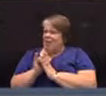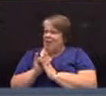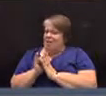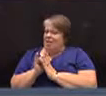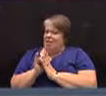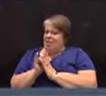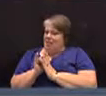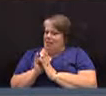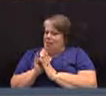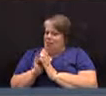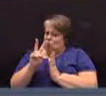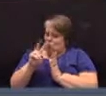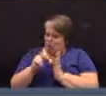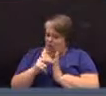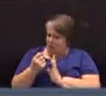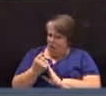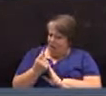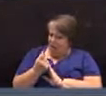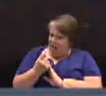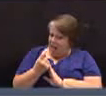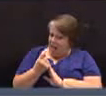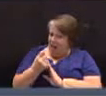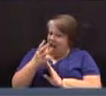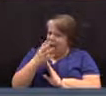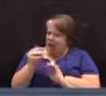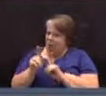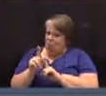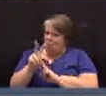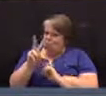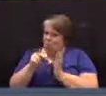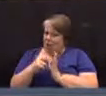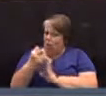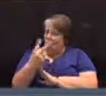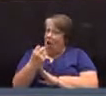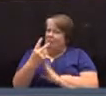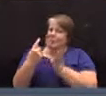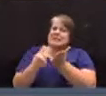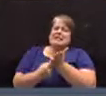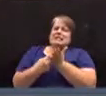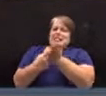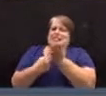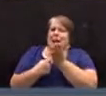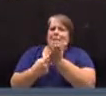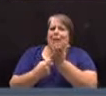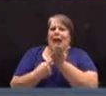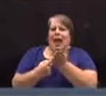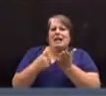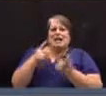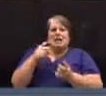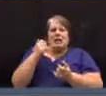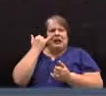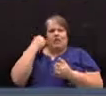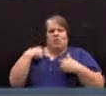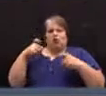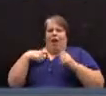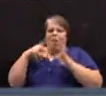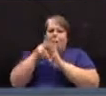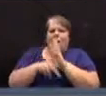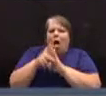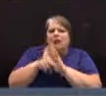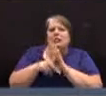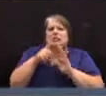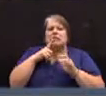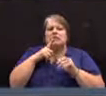2011 and part of 2012, debating whether we should have a policy on